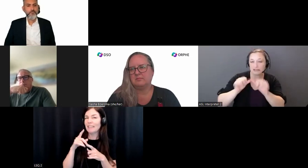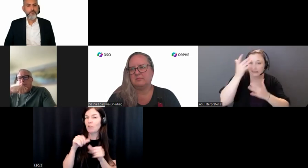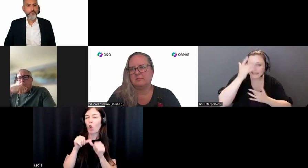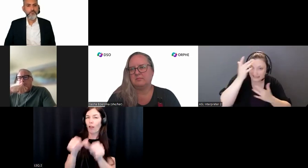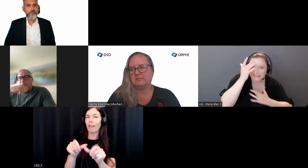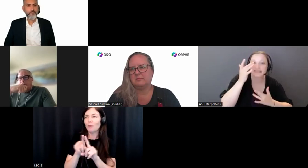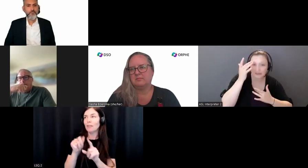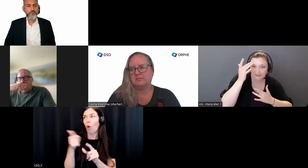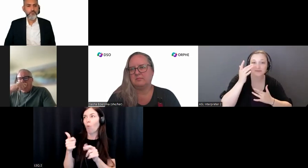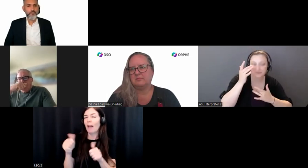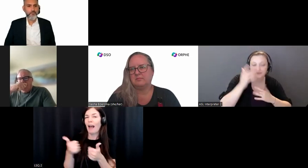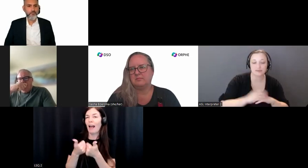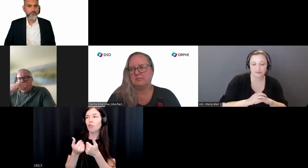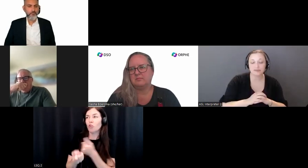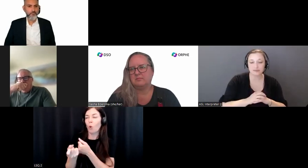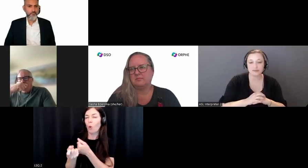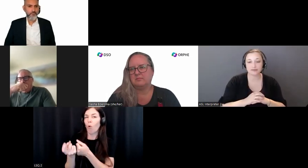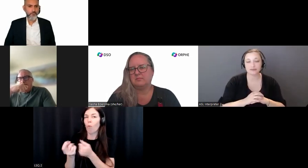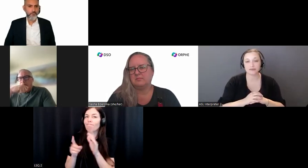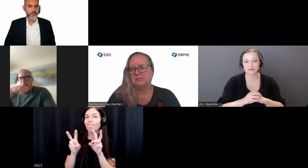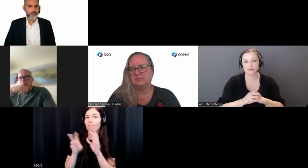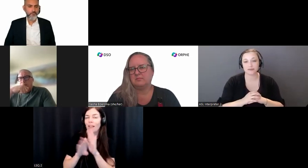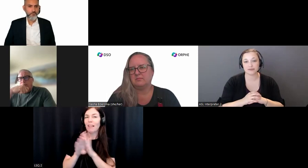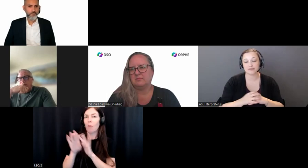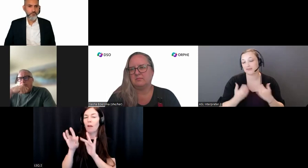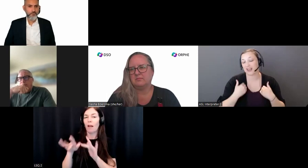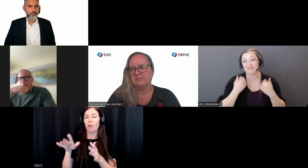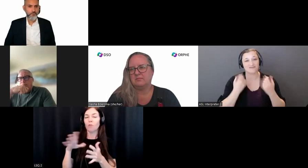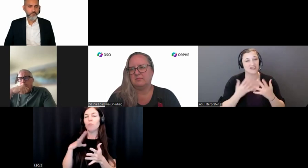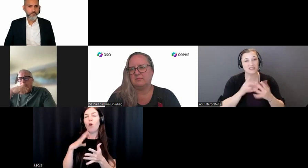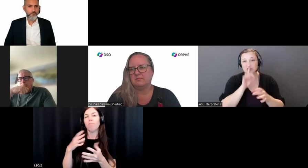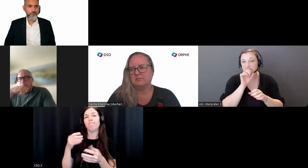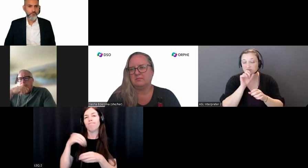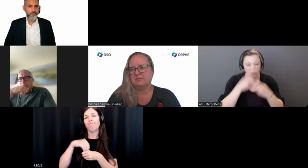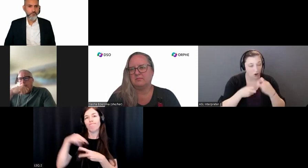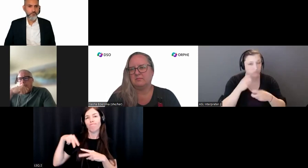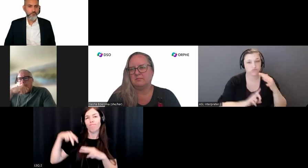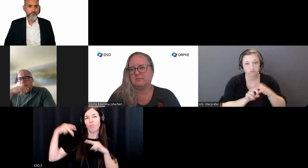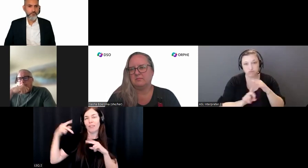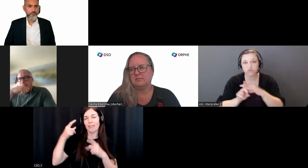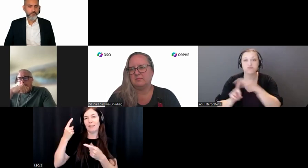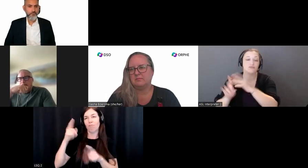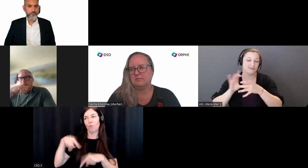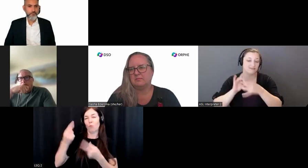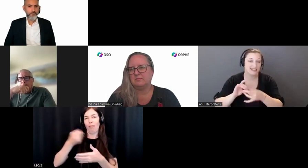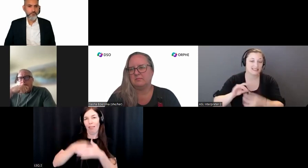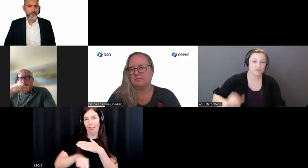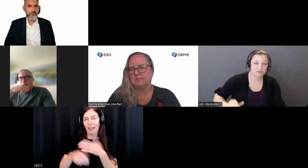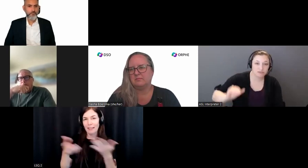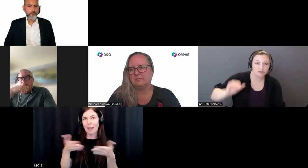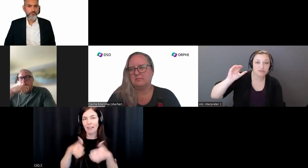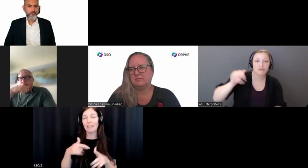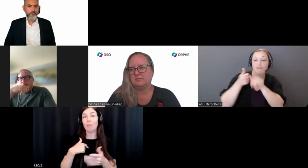You know, real issues with my development following a genetic